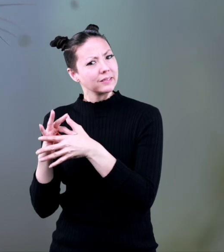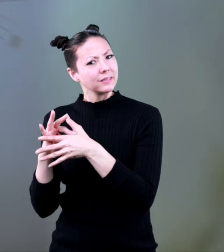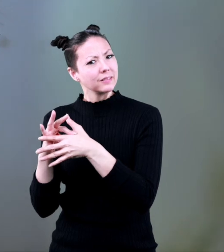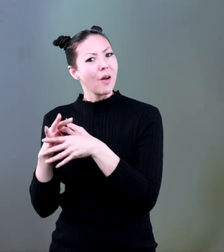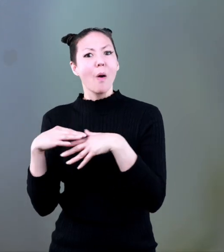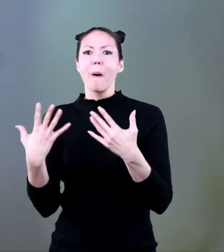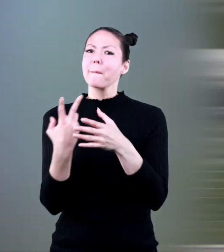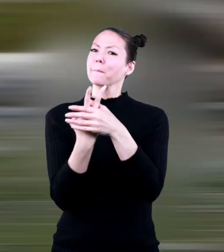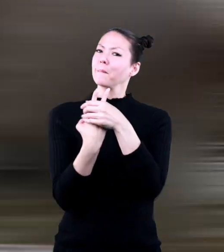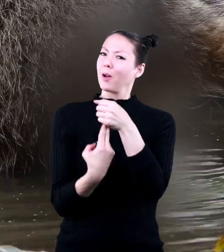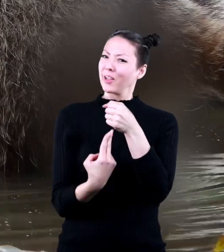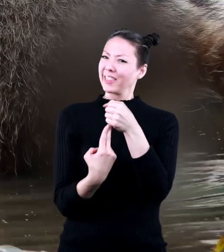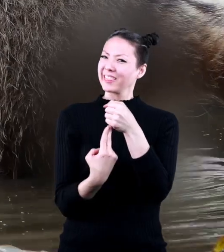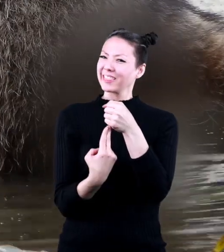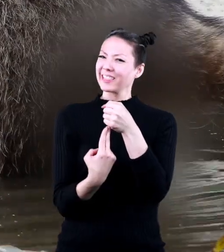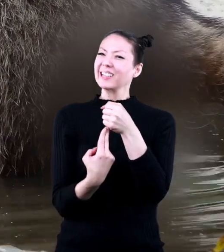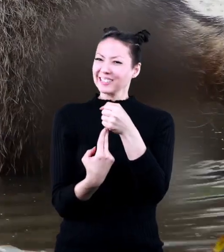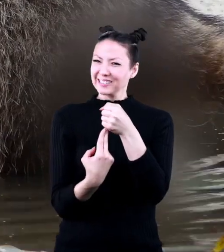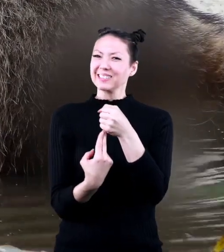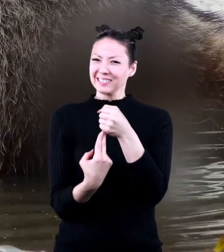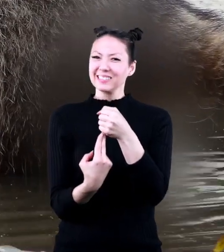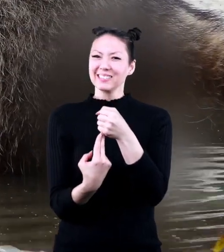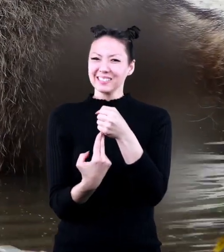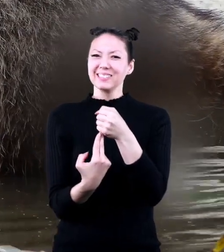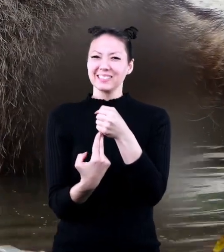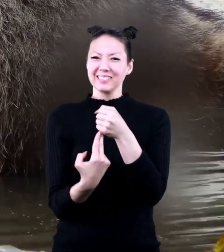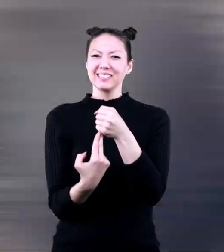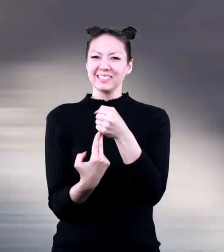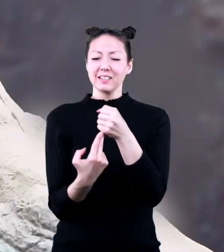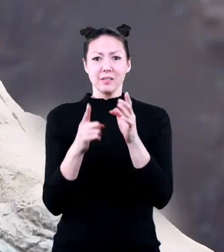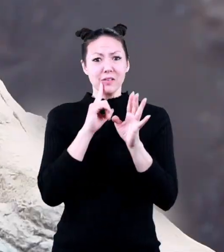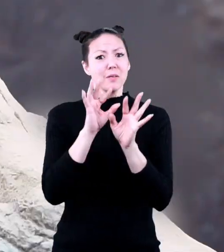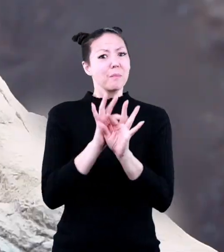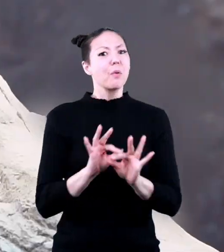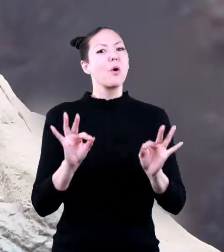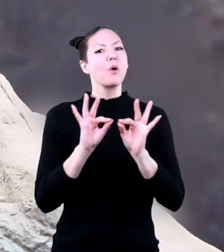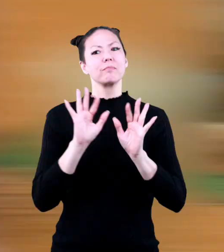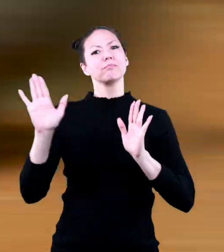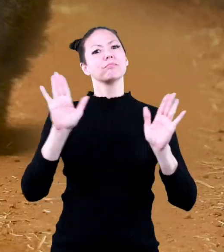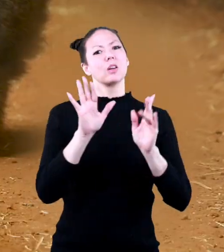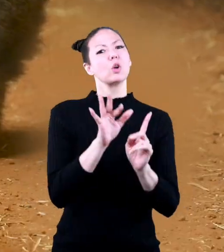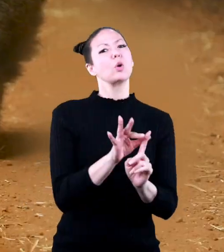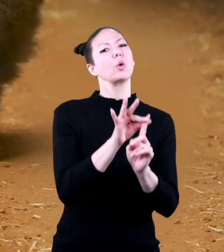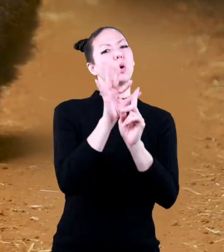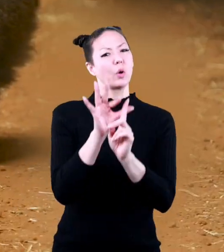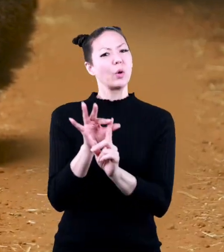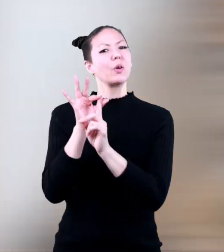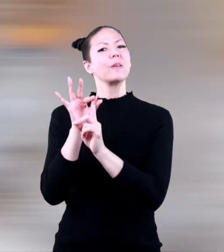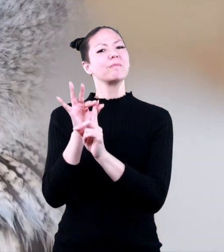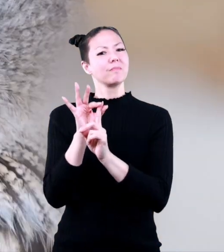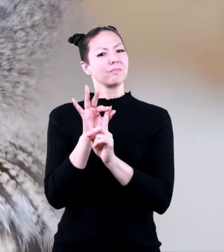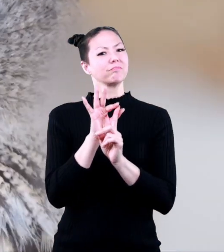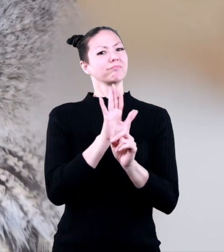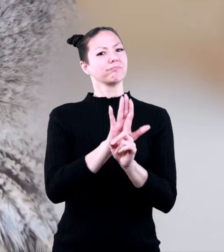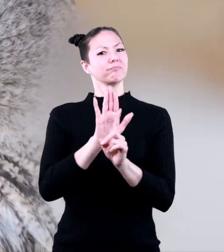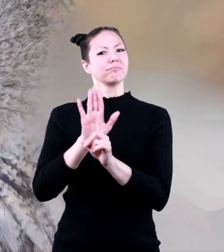meat, or a little bit of both. All are important in their own unique way. The next